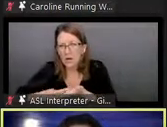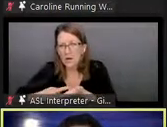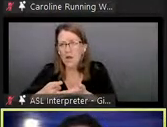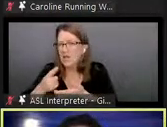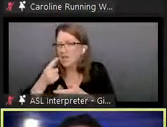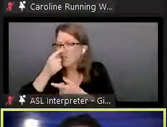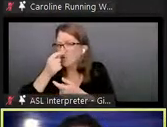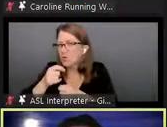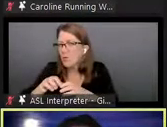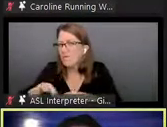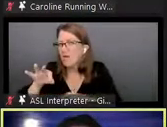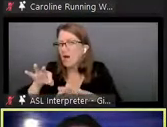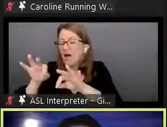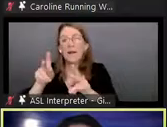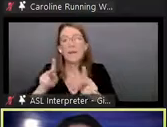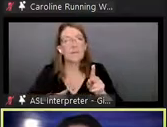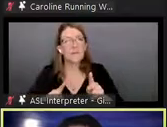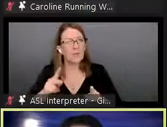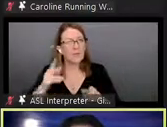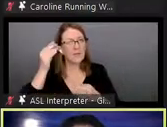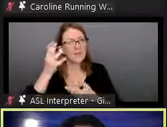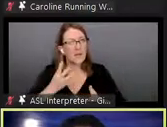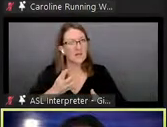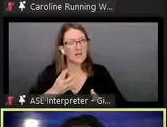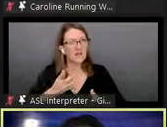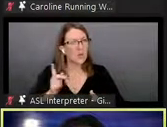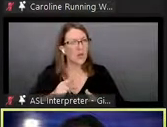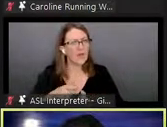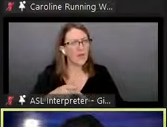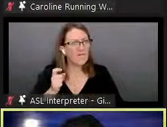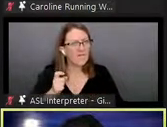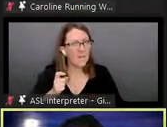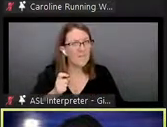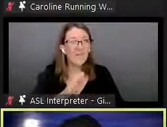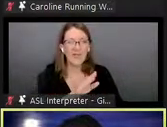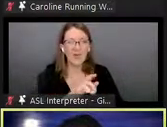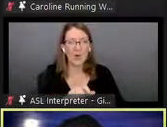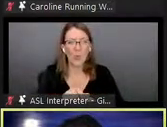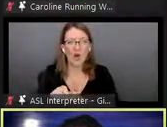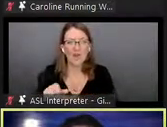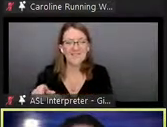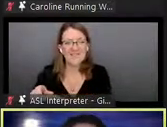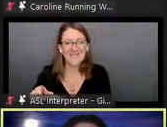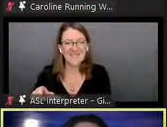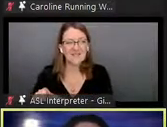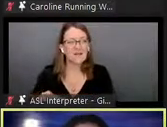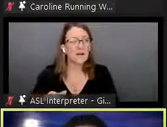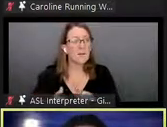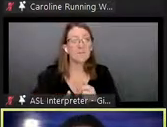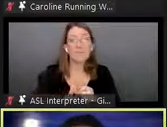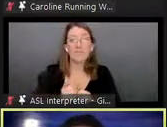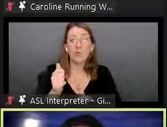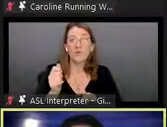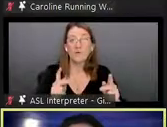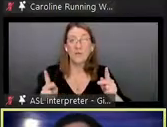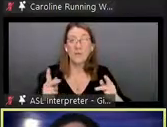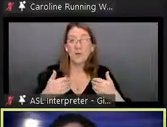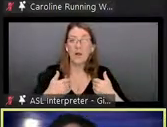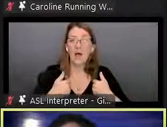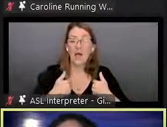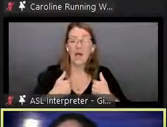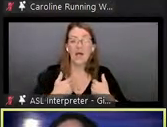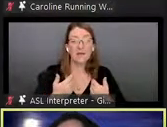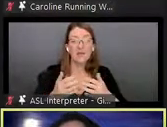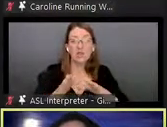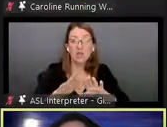to me people were able to tell us the source for their word as i as i kind of talked you through most of them had school-aged children or were